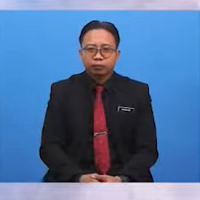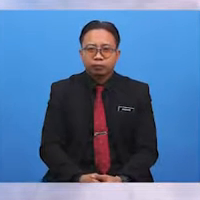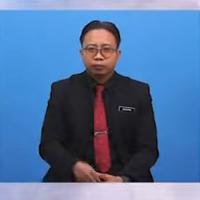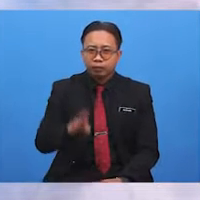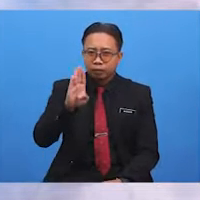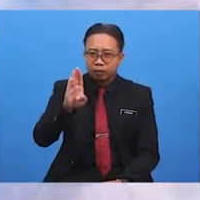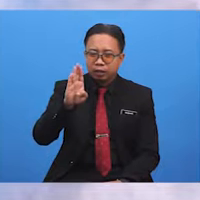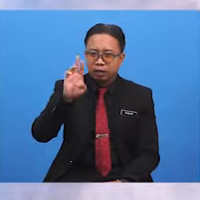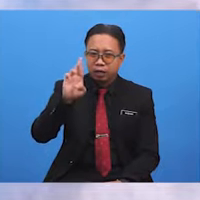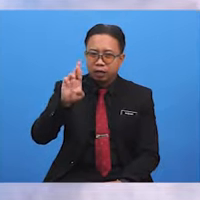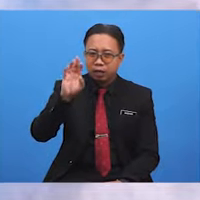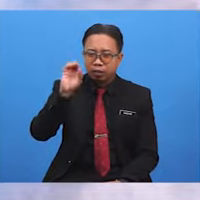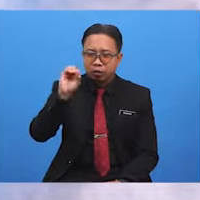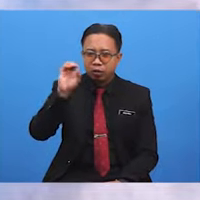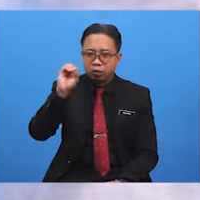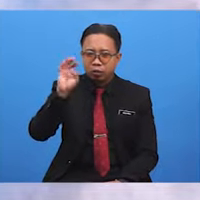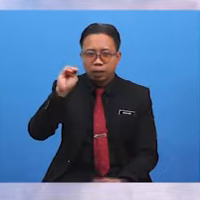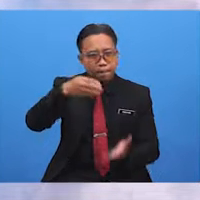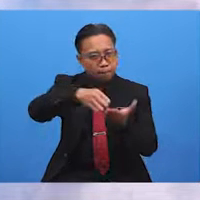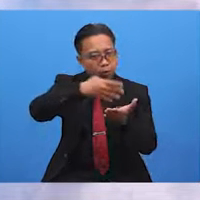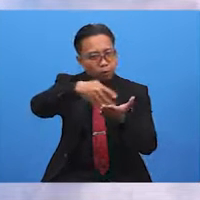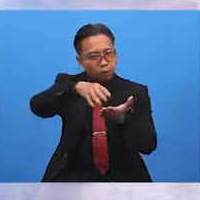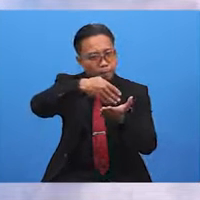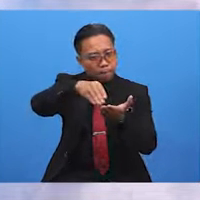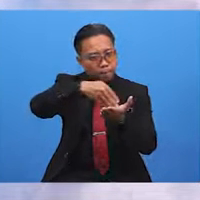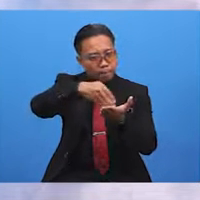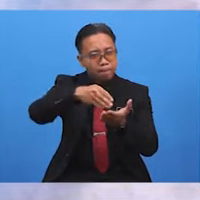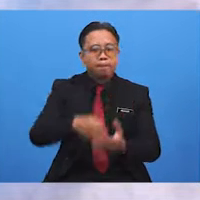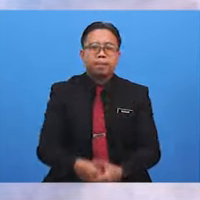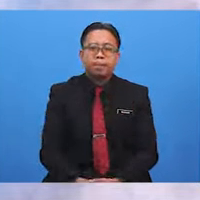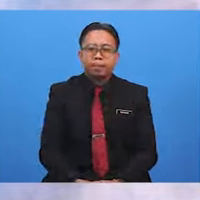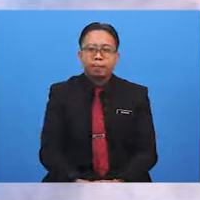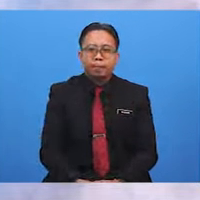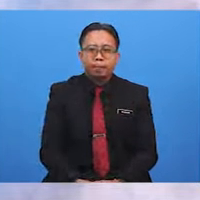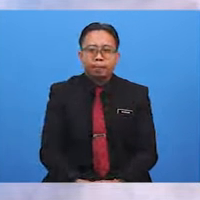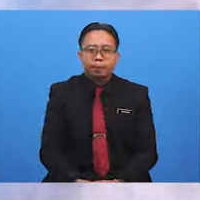R O O O M. Room.